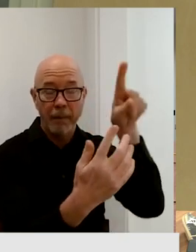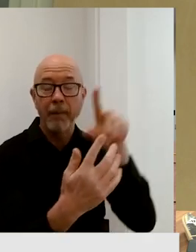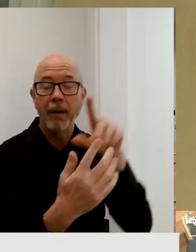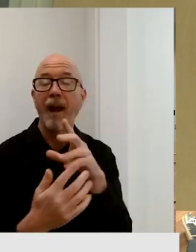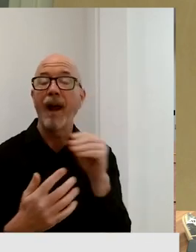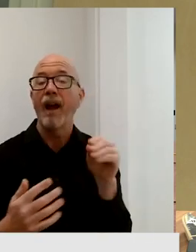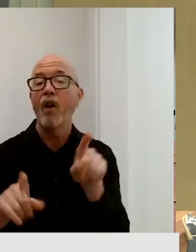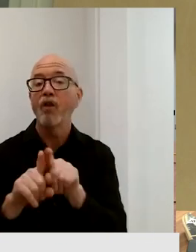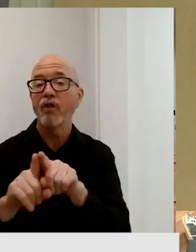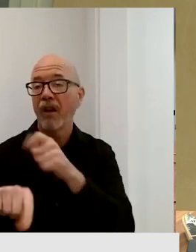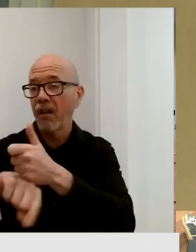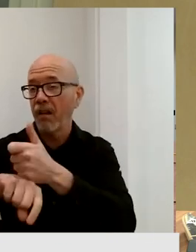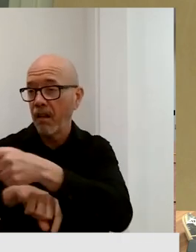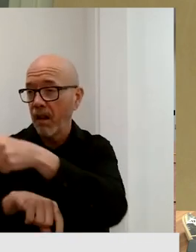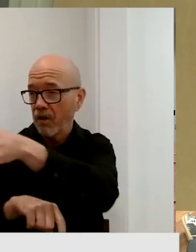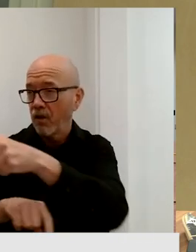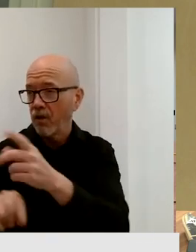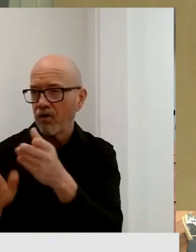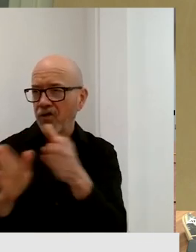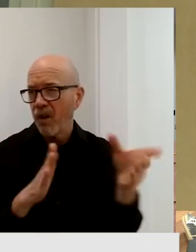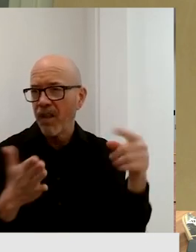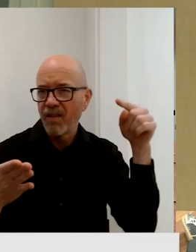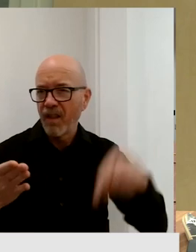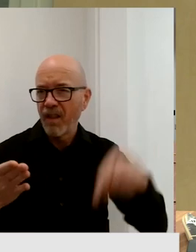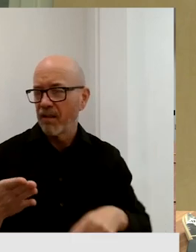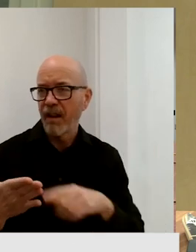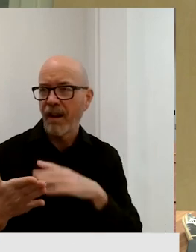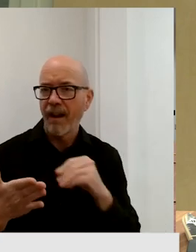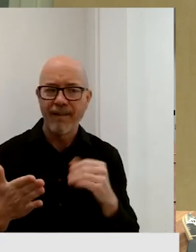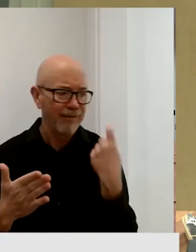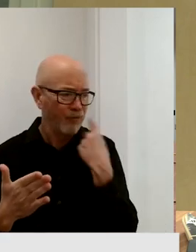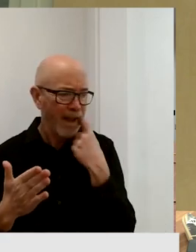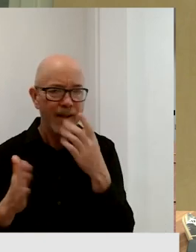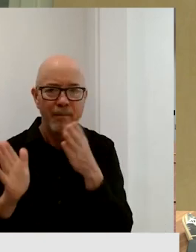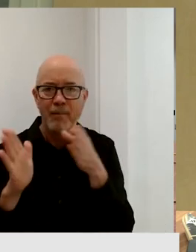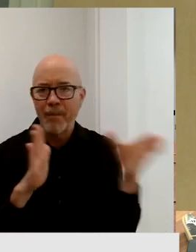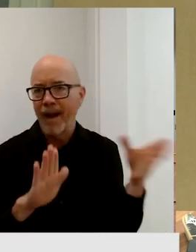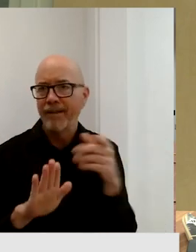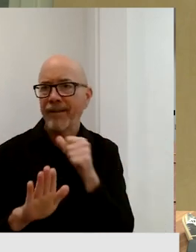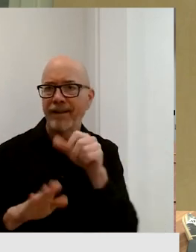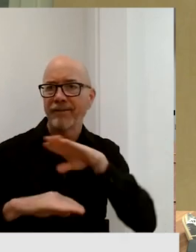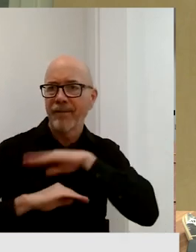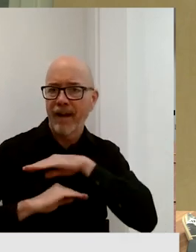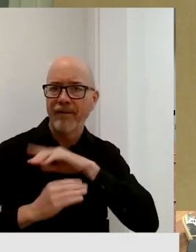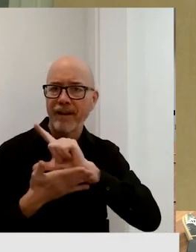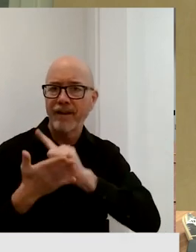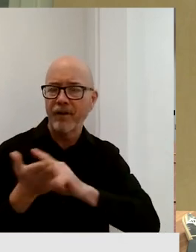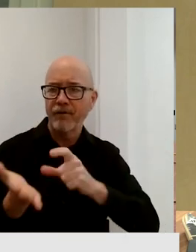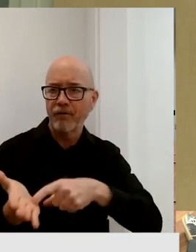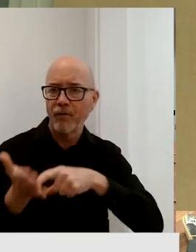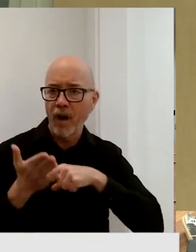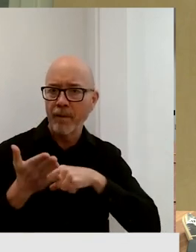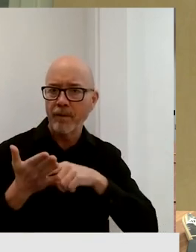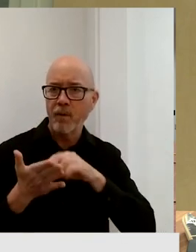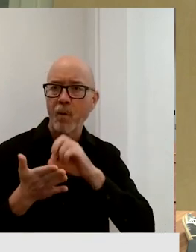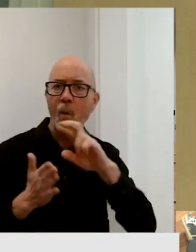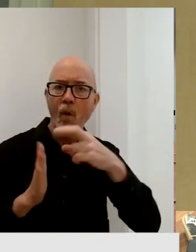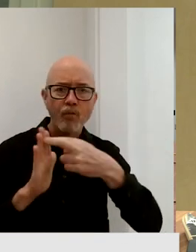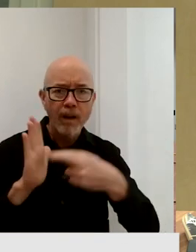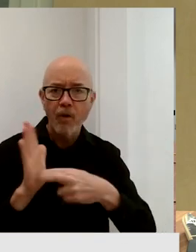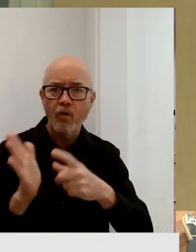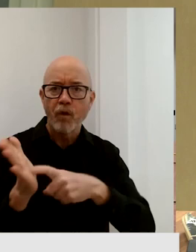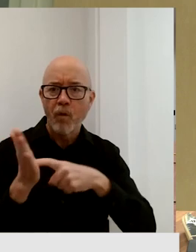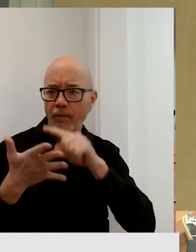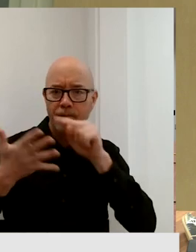Specifically every count of the last plan that was not did not be the statutory requirements for their contractual requirements. And